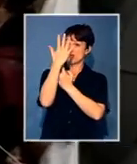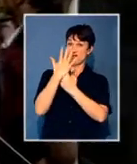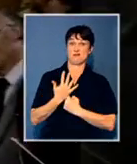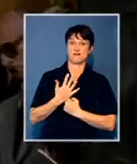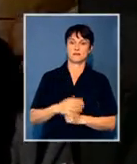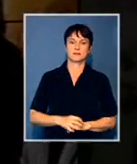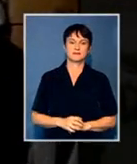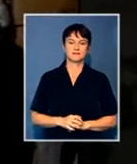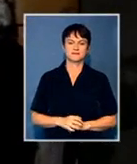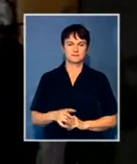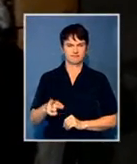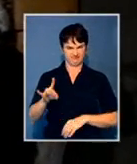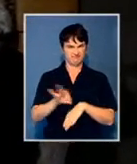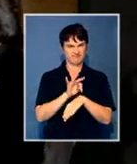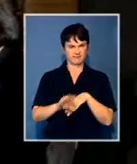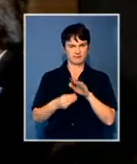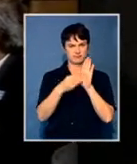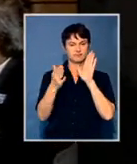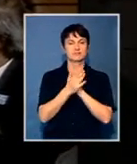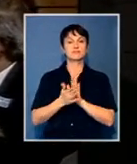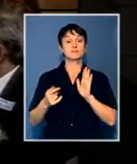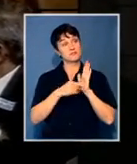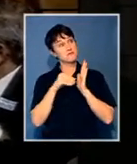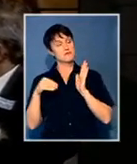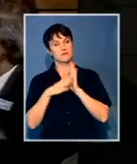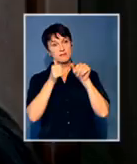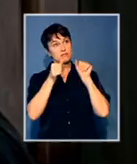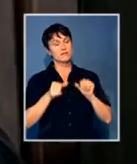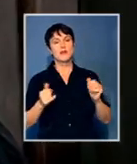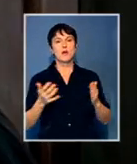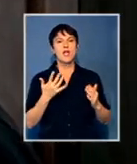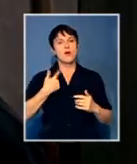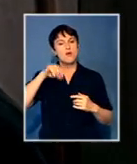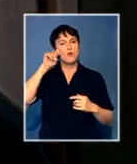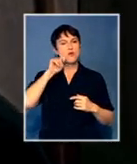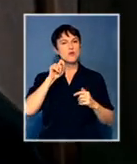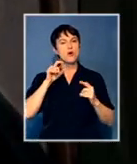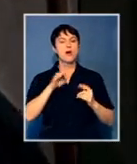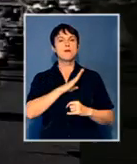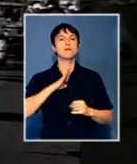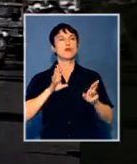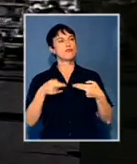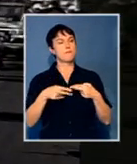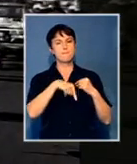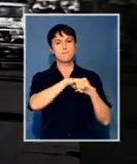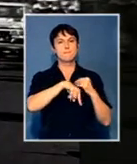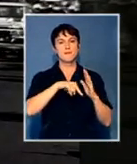A declaration of intent was stuck to the doors of the historical O-Raadsal, which faces Church Square.